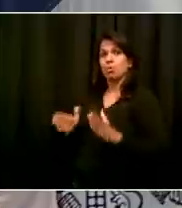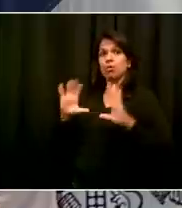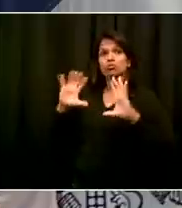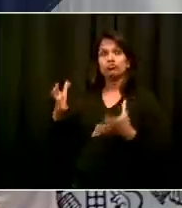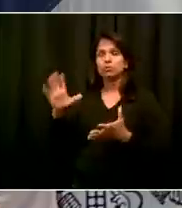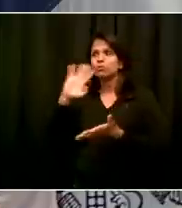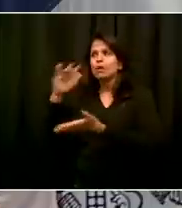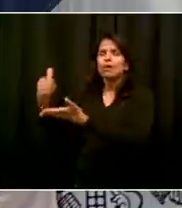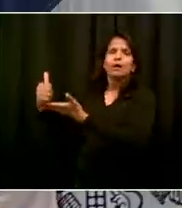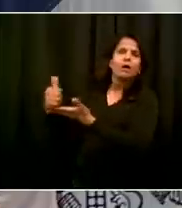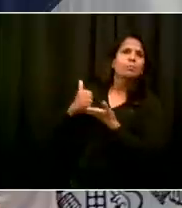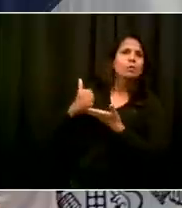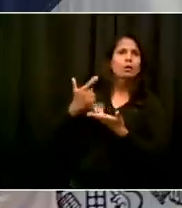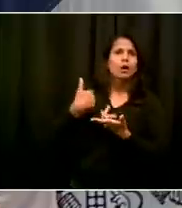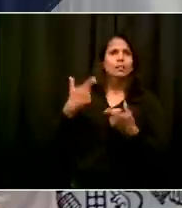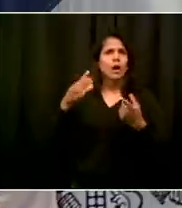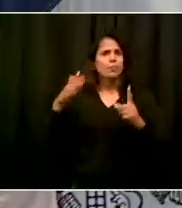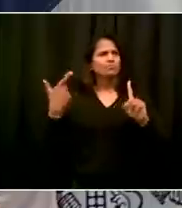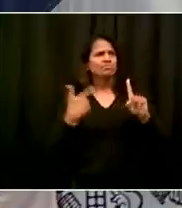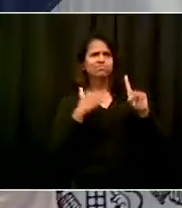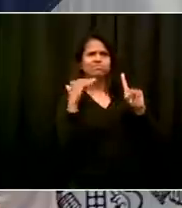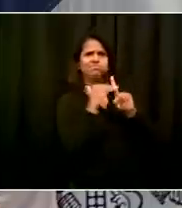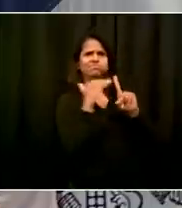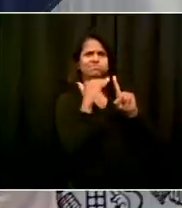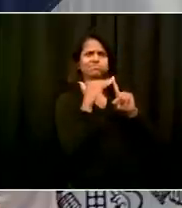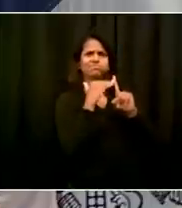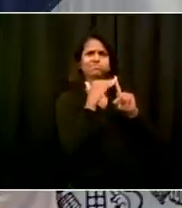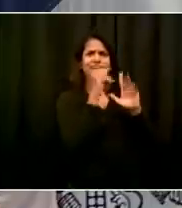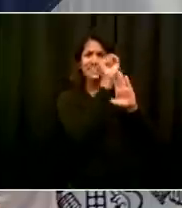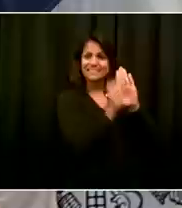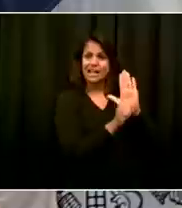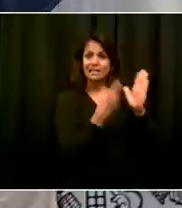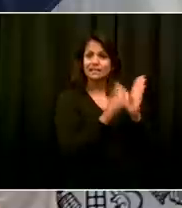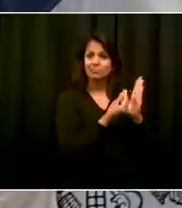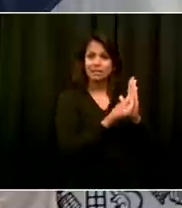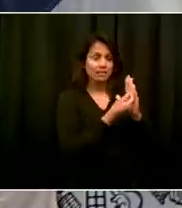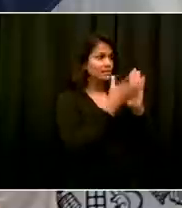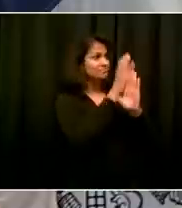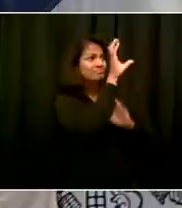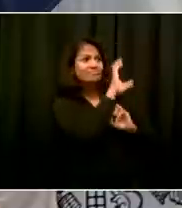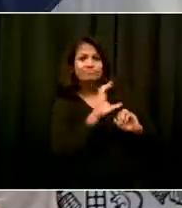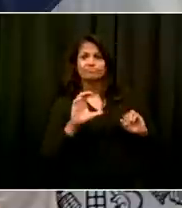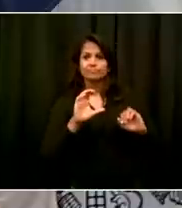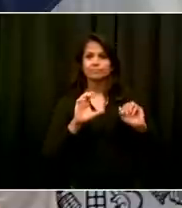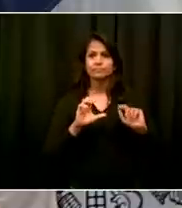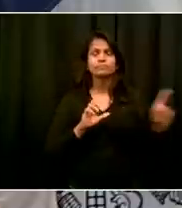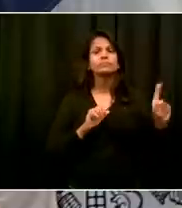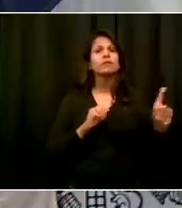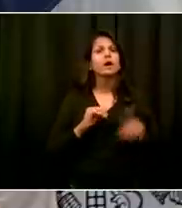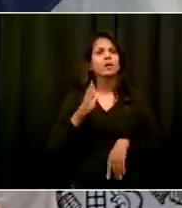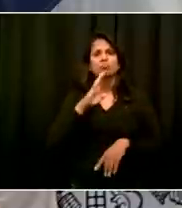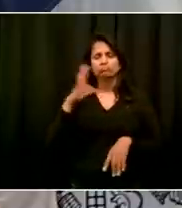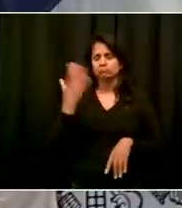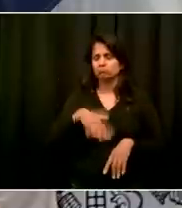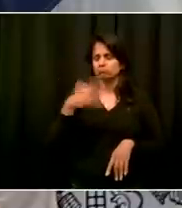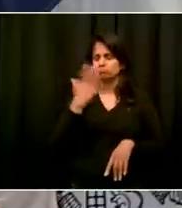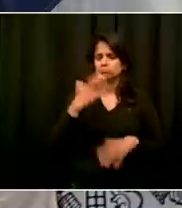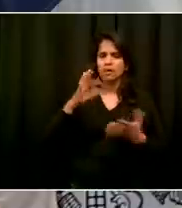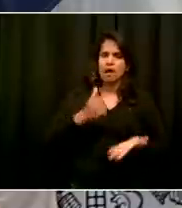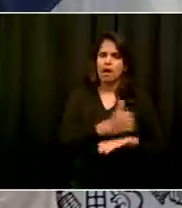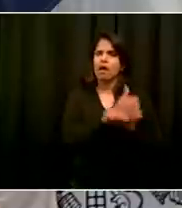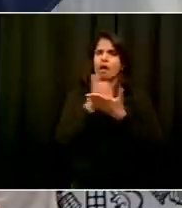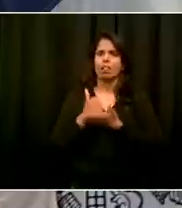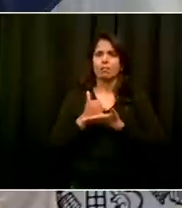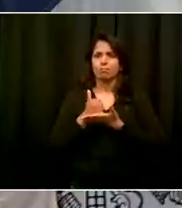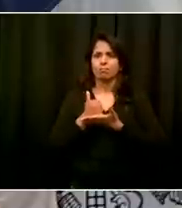impact. So we continue to focus on that effort. Early retirement, clearly something we want to be part of the package. A lot